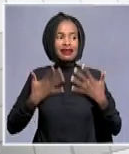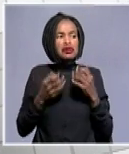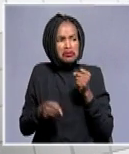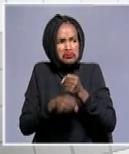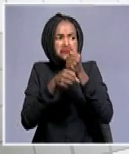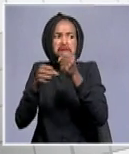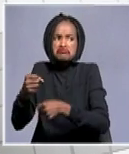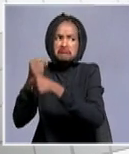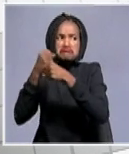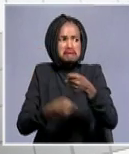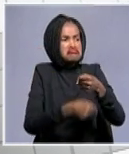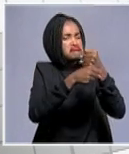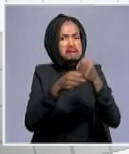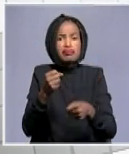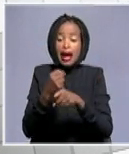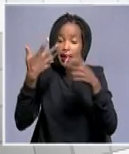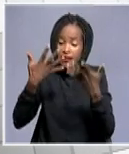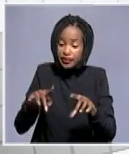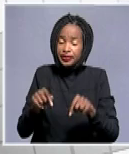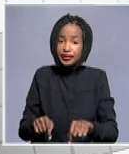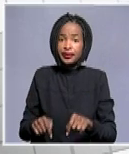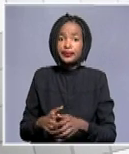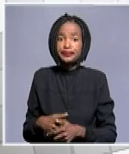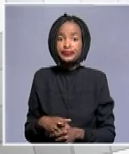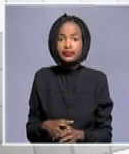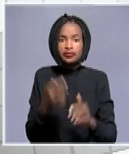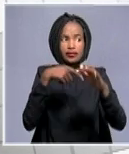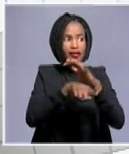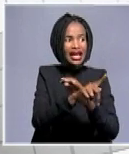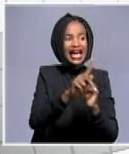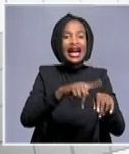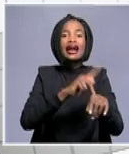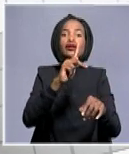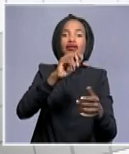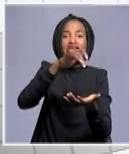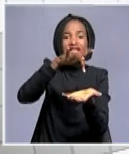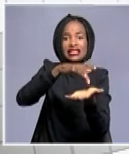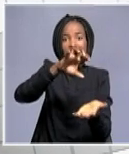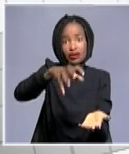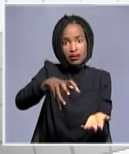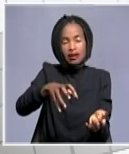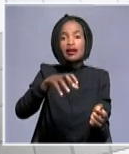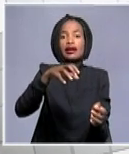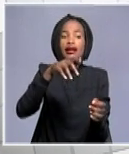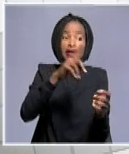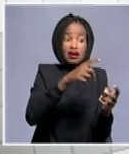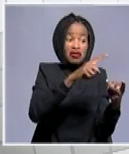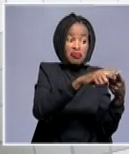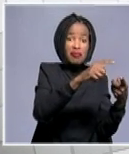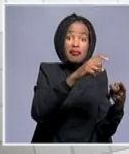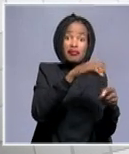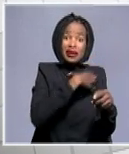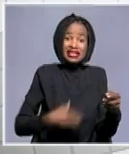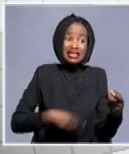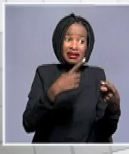Right now, we are on our way to Kadutura Central constituency, where the president will also be having a chance to interact